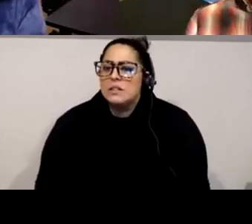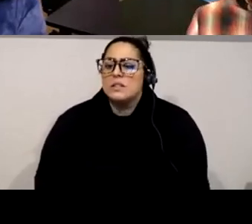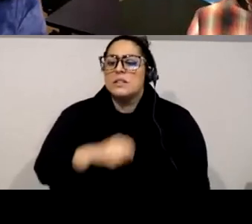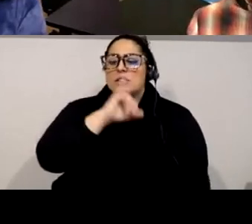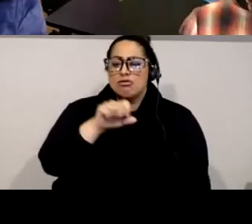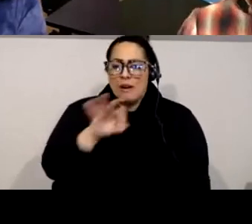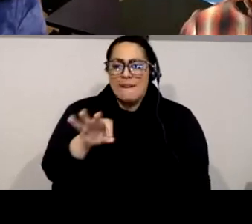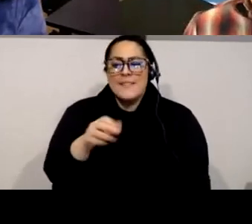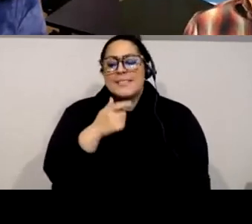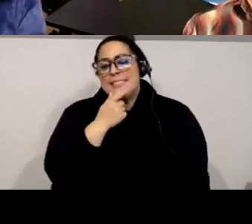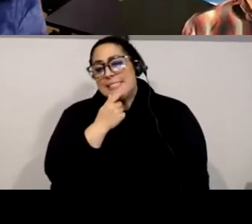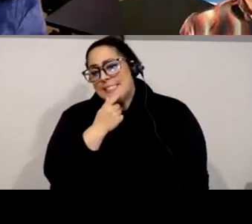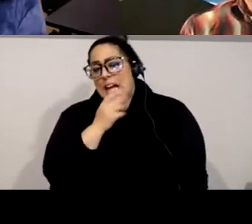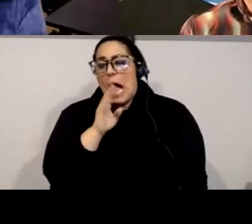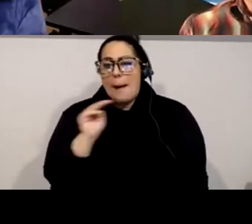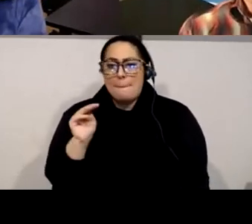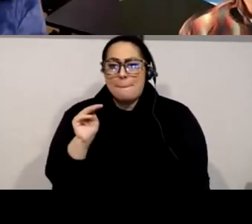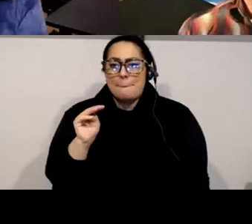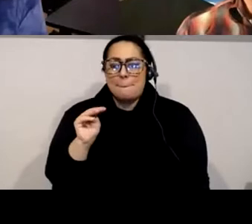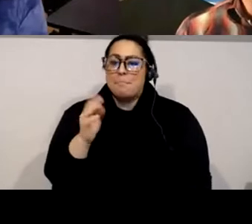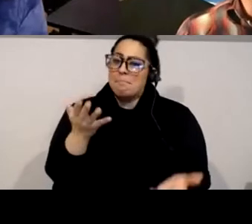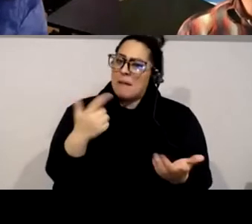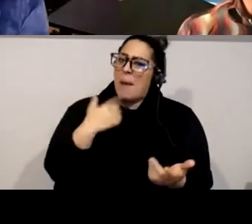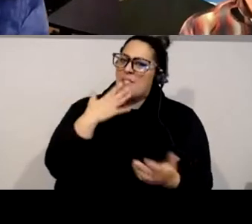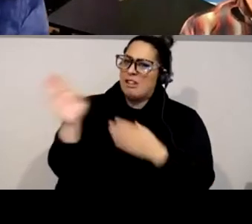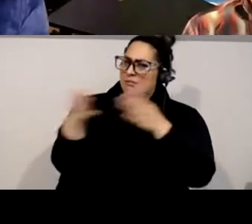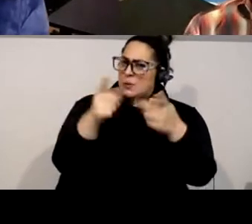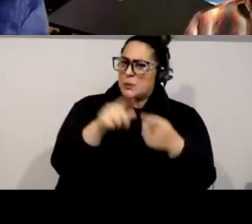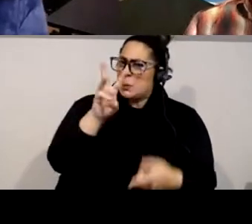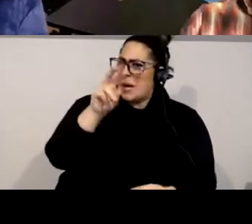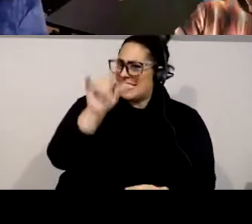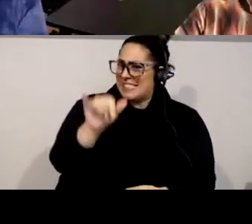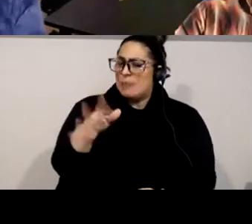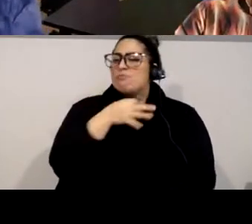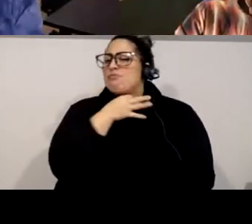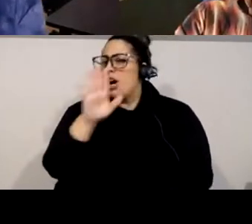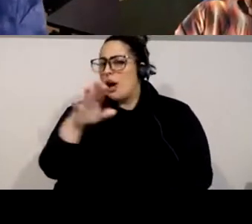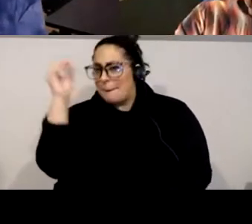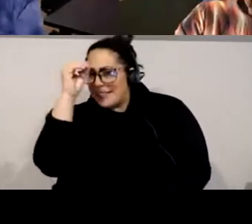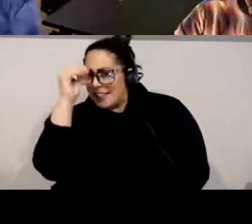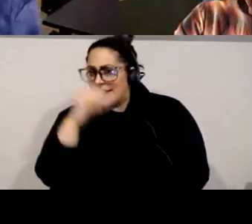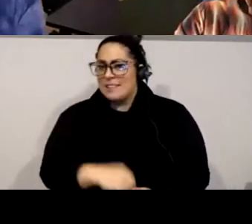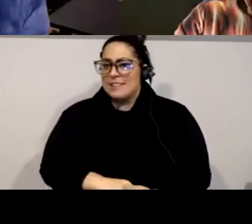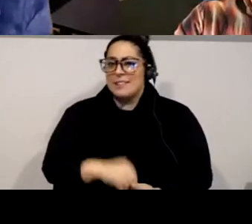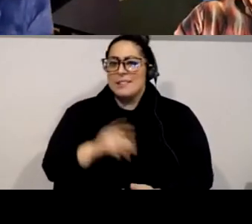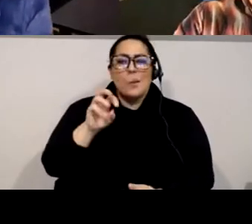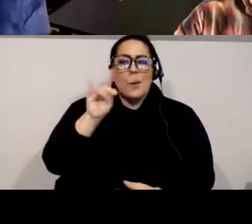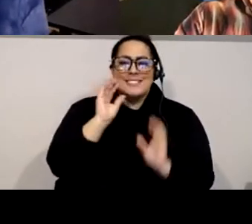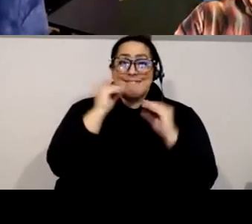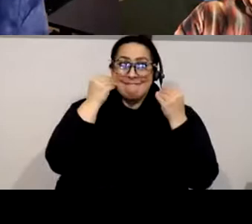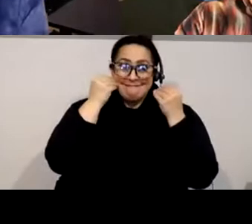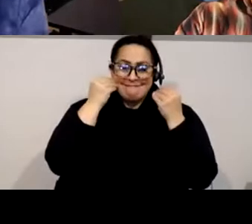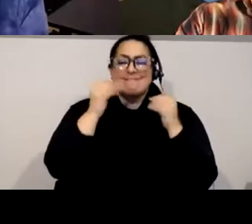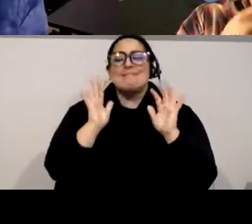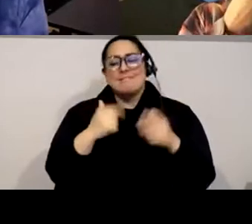um i actually really want to hear what wendy has to say about it sure wendy go ahead what do you think i just i really resonate